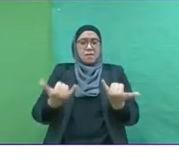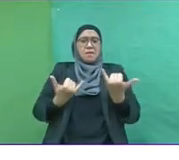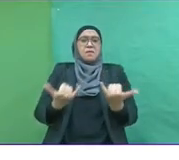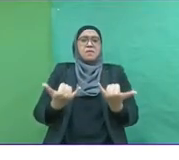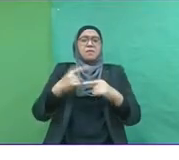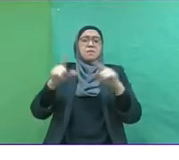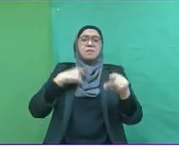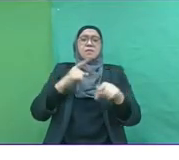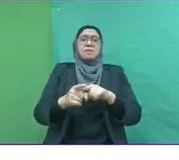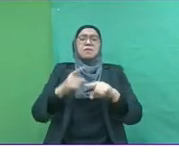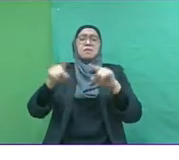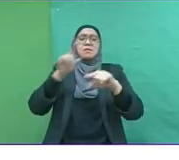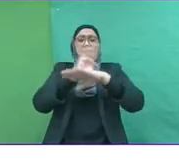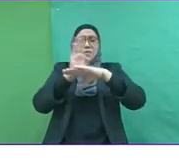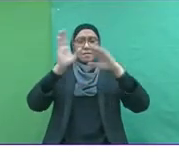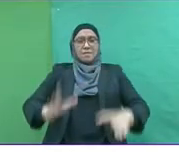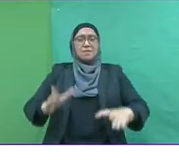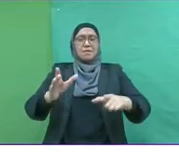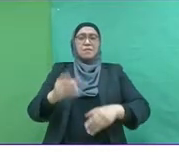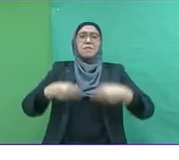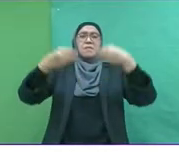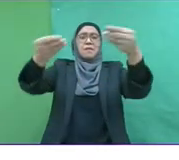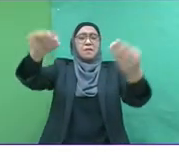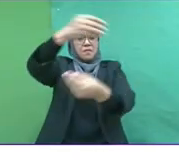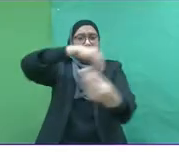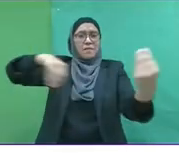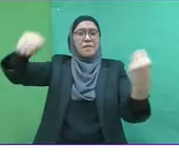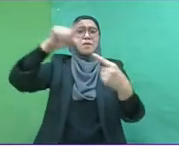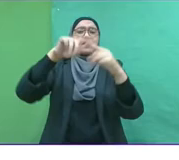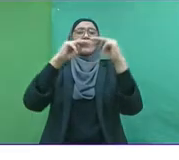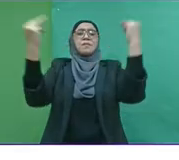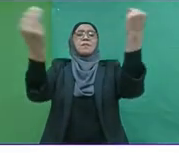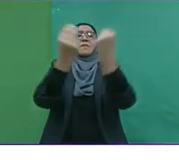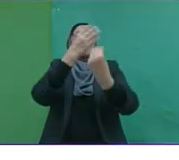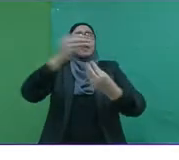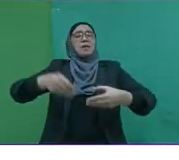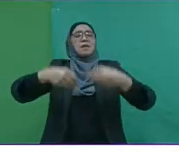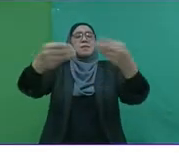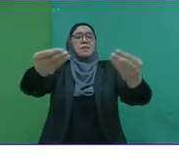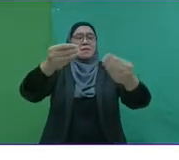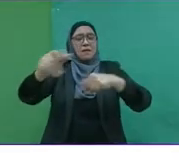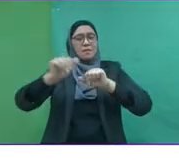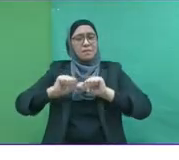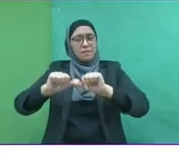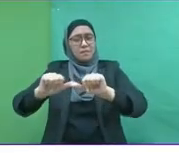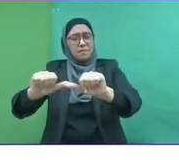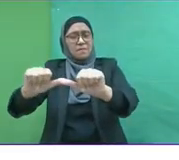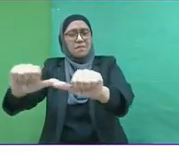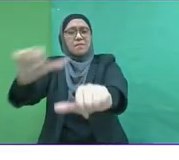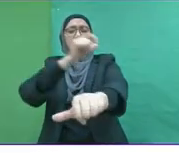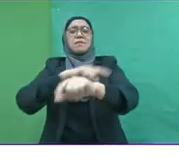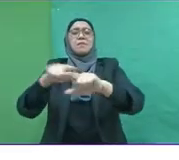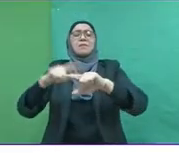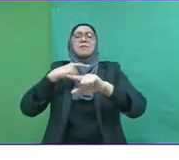need to give back to society and to build a lasting legacy for themselves. And hence, have